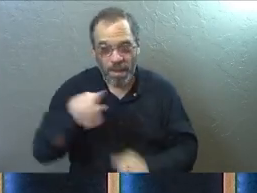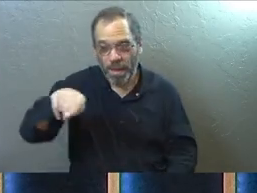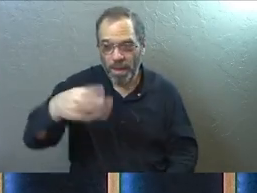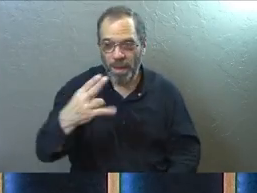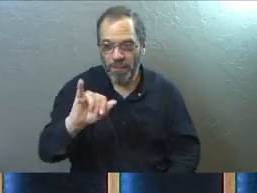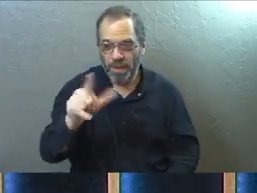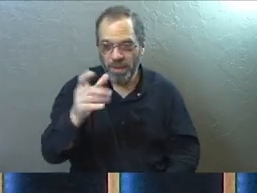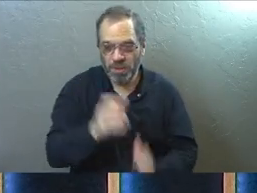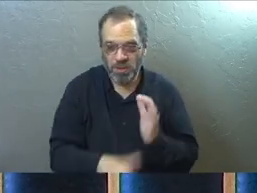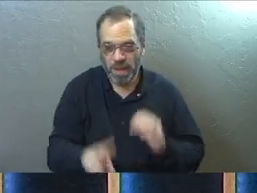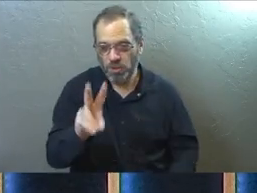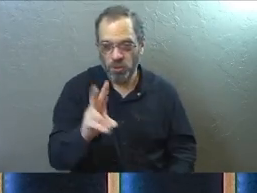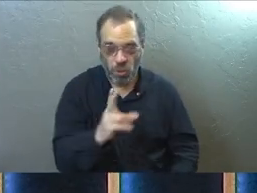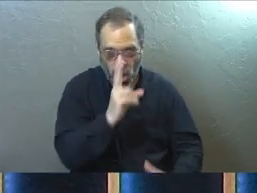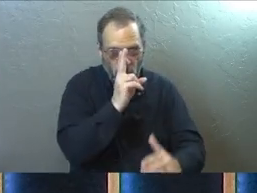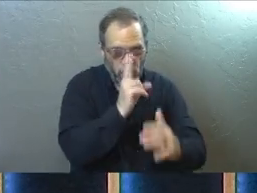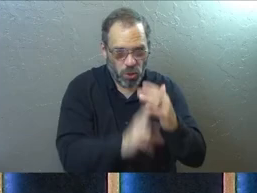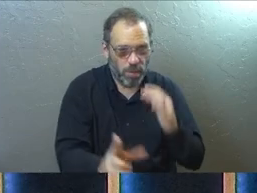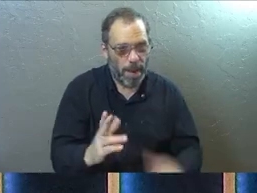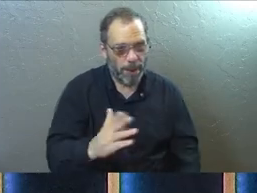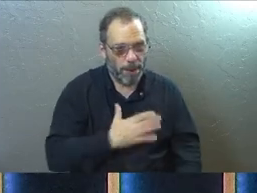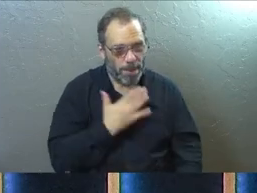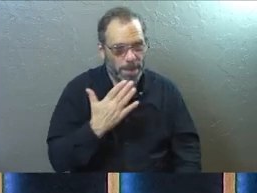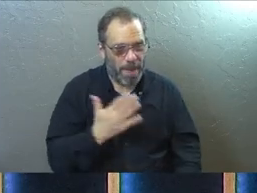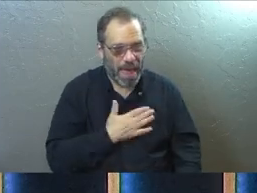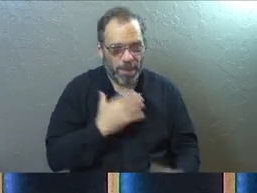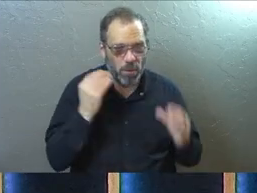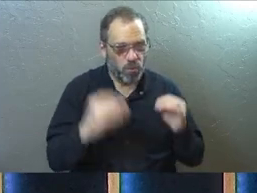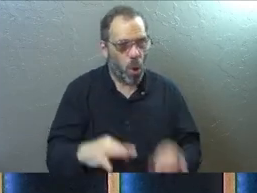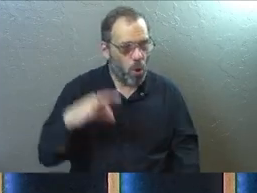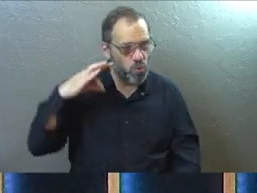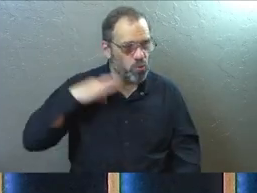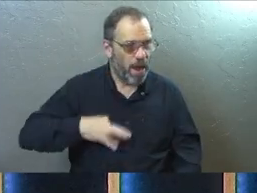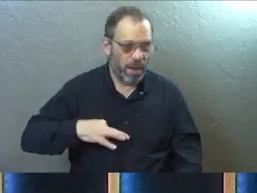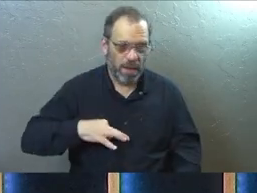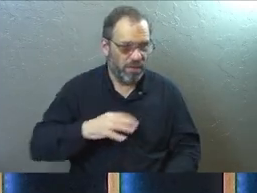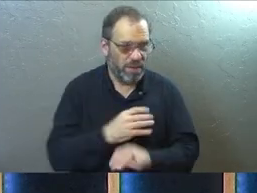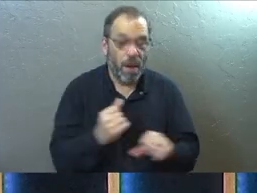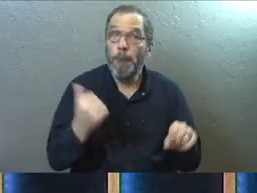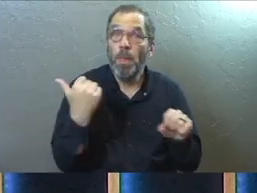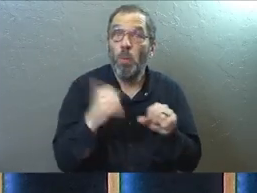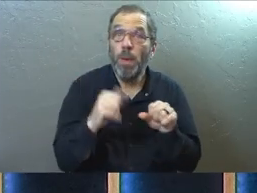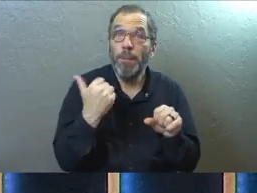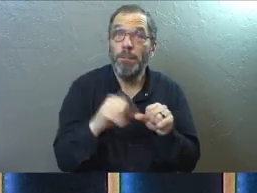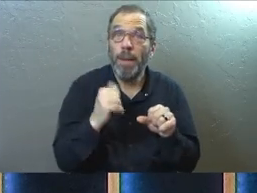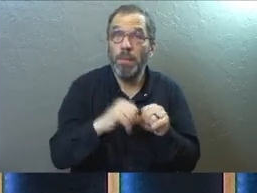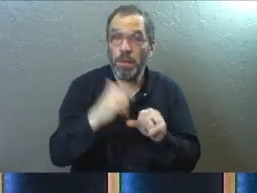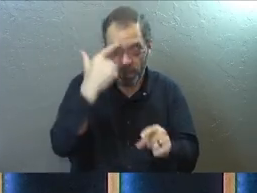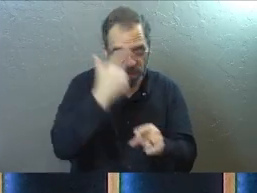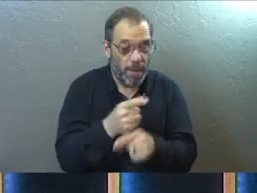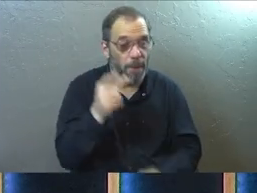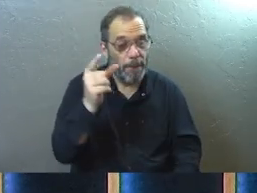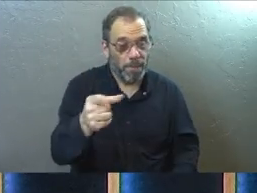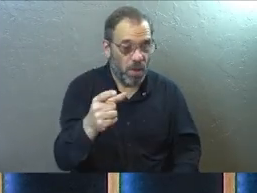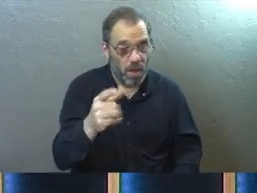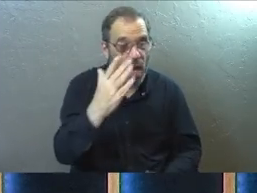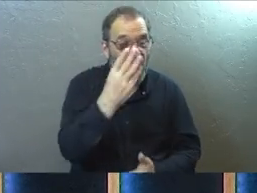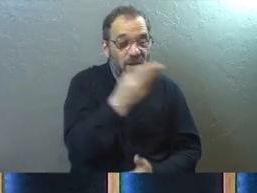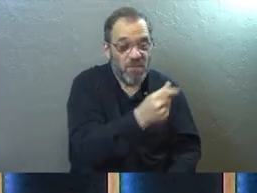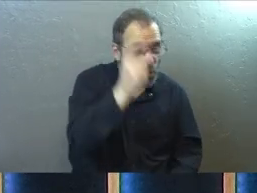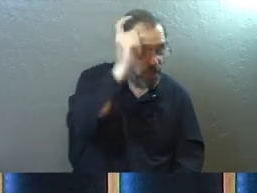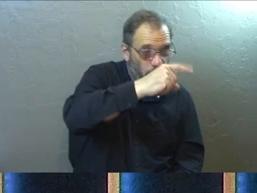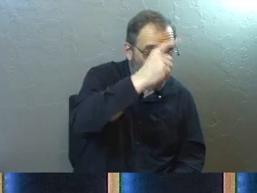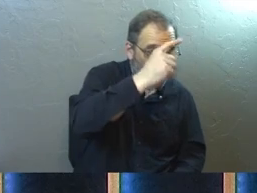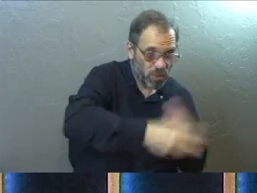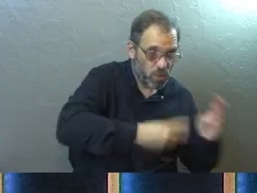Philippians 2, humility is glad to get no credit for salvation. Remember, dear brothers and sisters, that few of you are wise in the